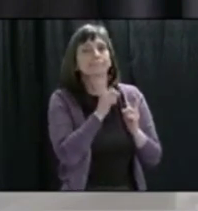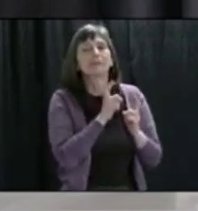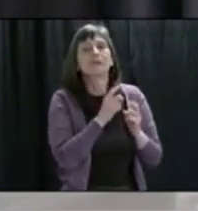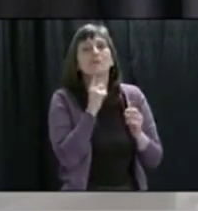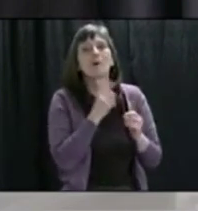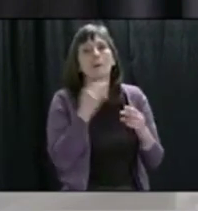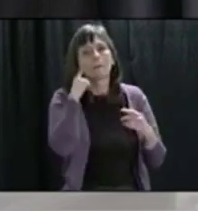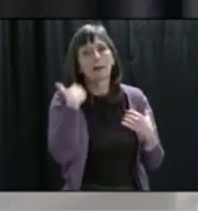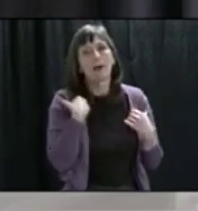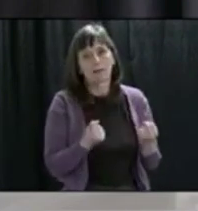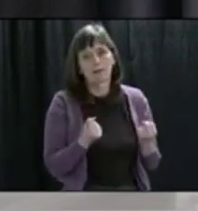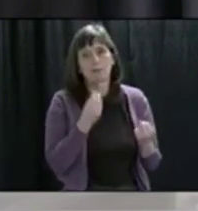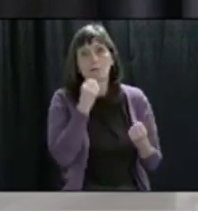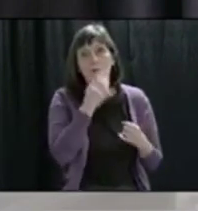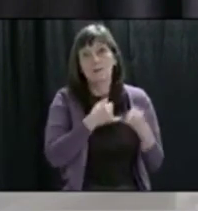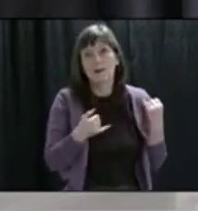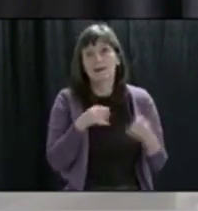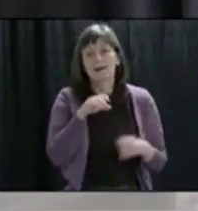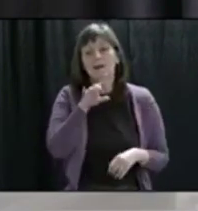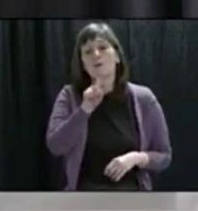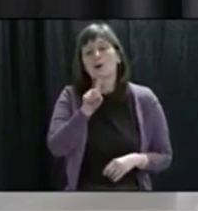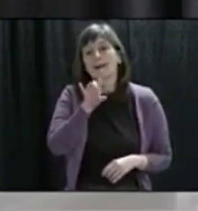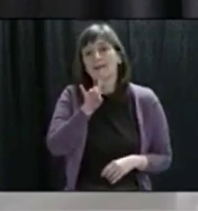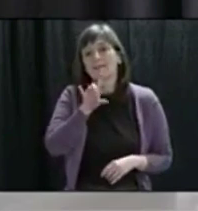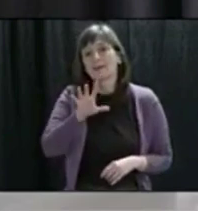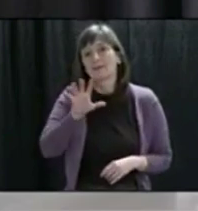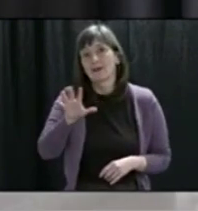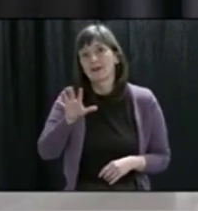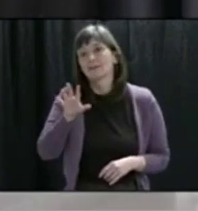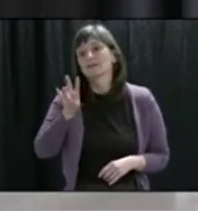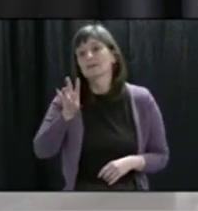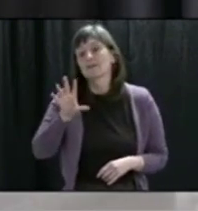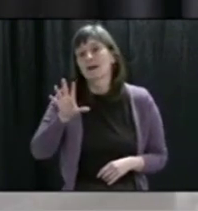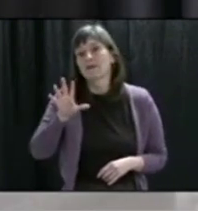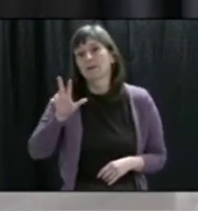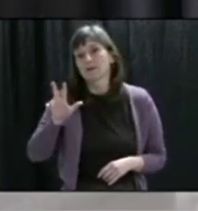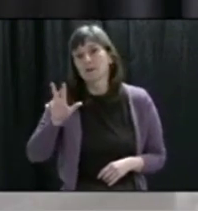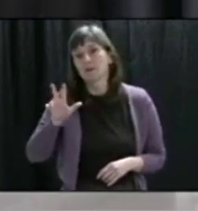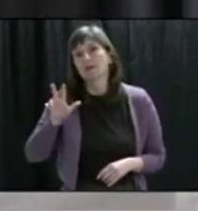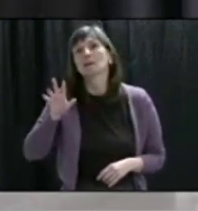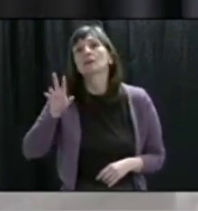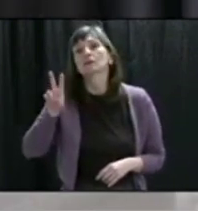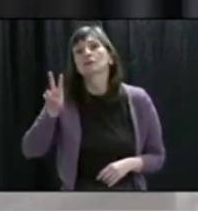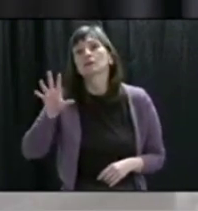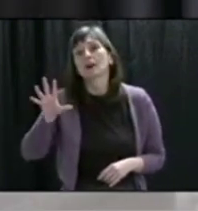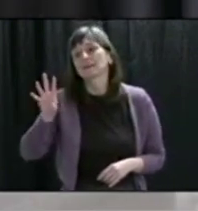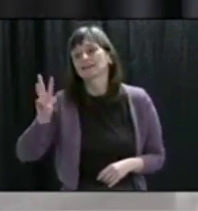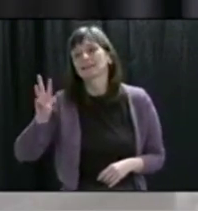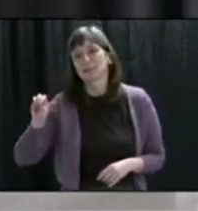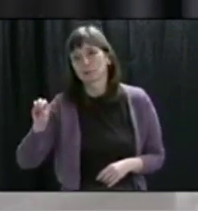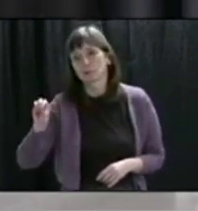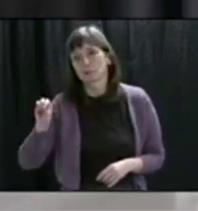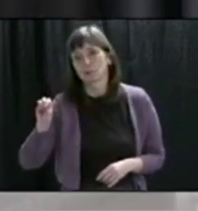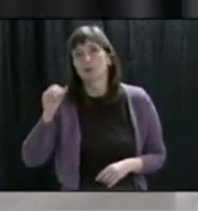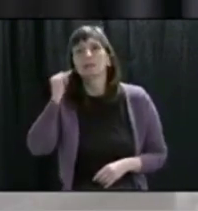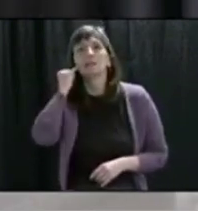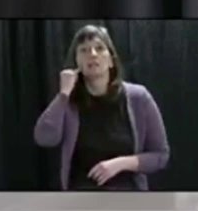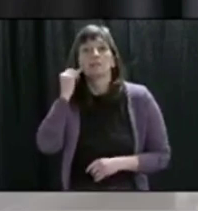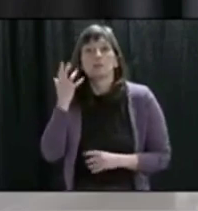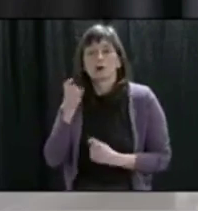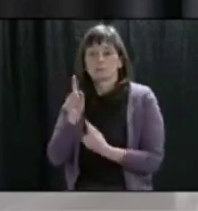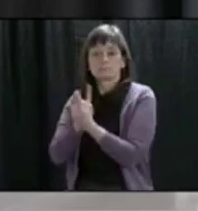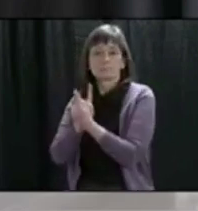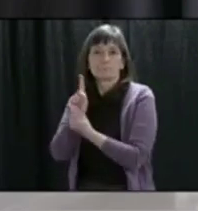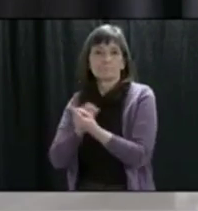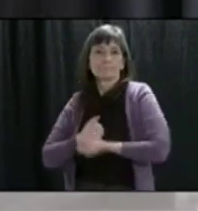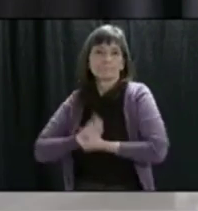-855-753-2560. For people who want to speak to a peer support worker,